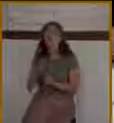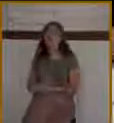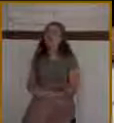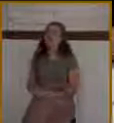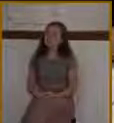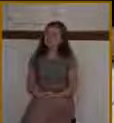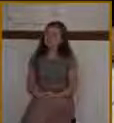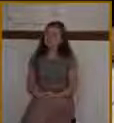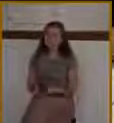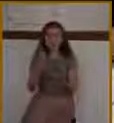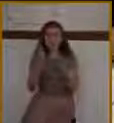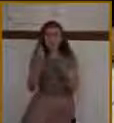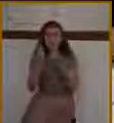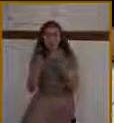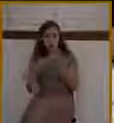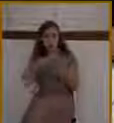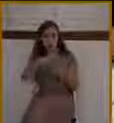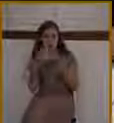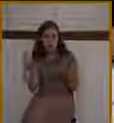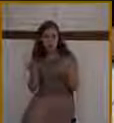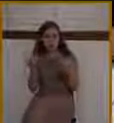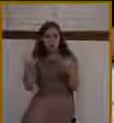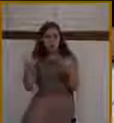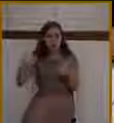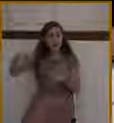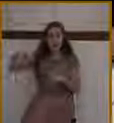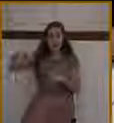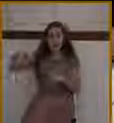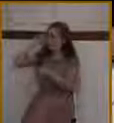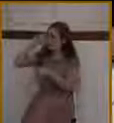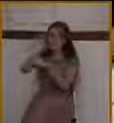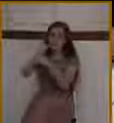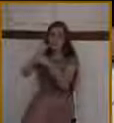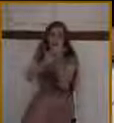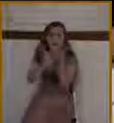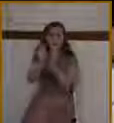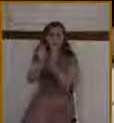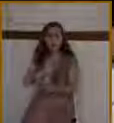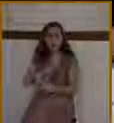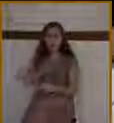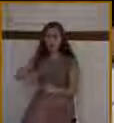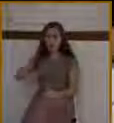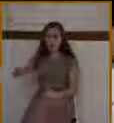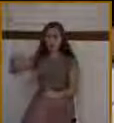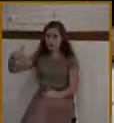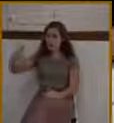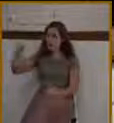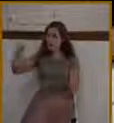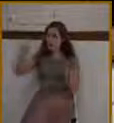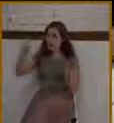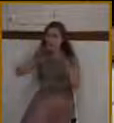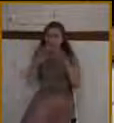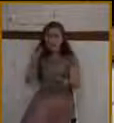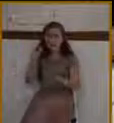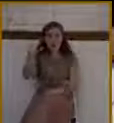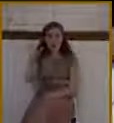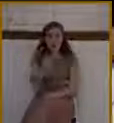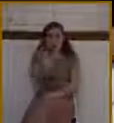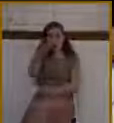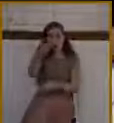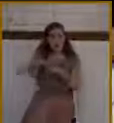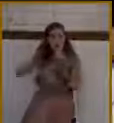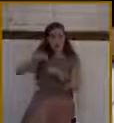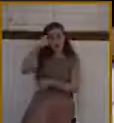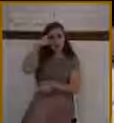Father, maybe you're here today and you've never put your faith in Jesus Christ, who died on the cross for you, who